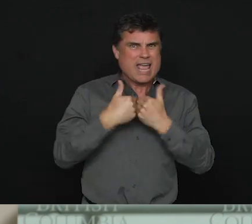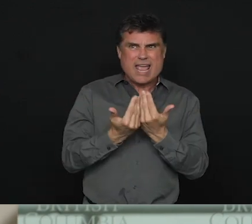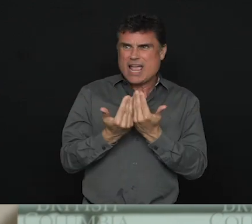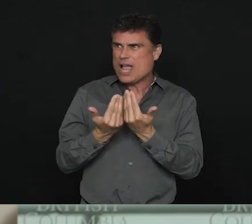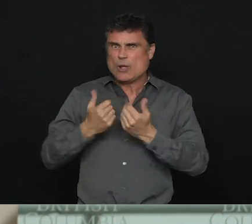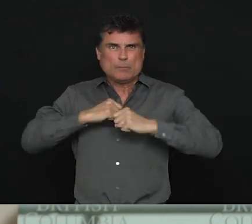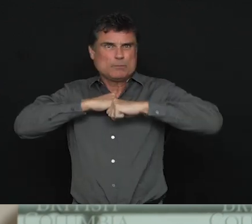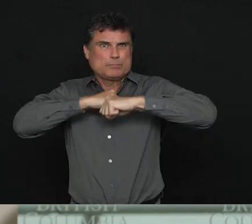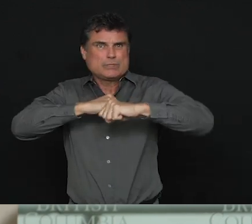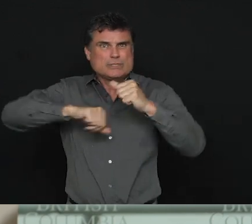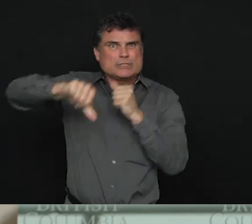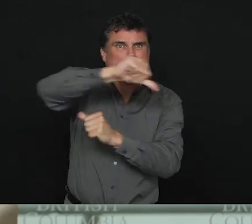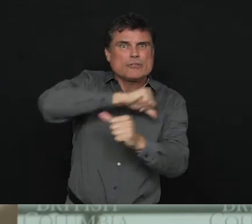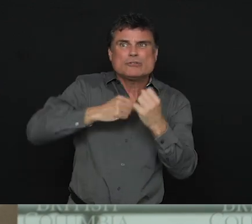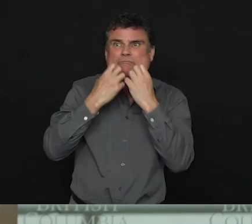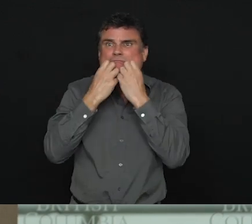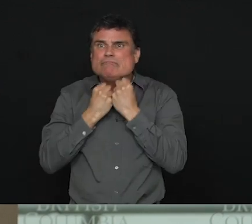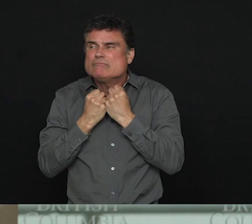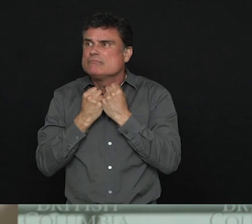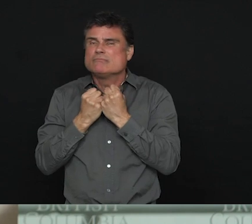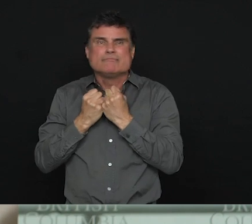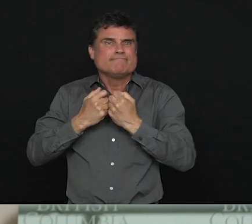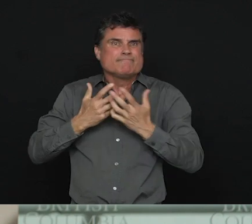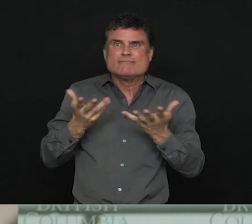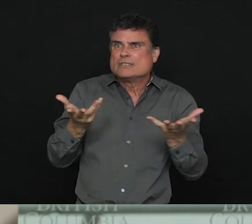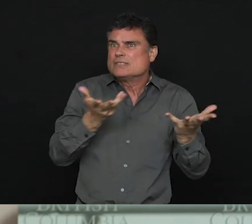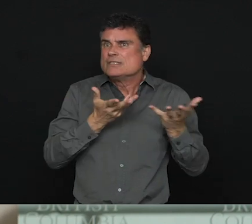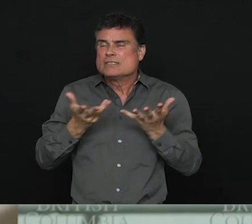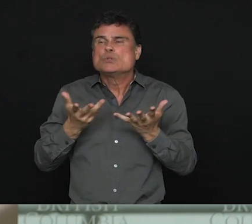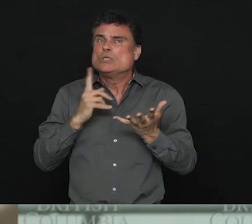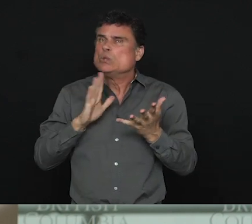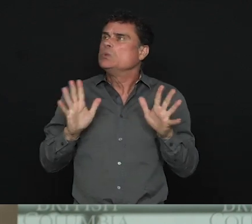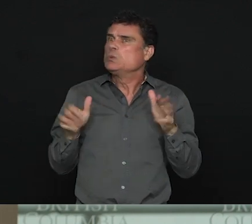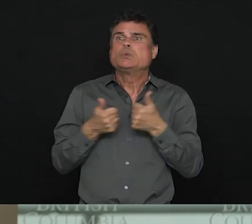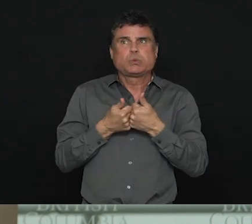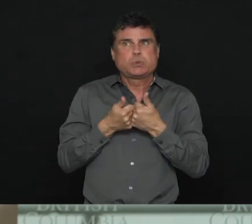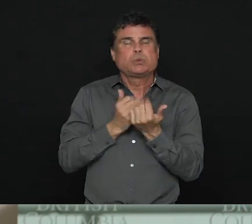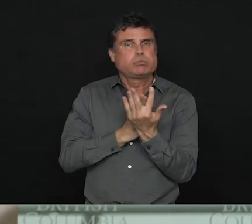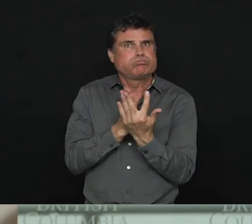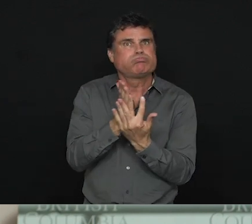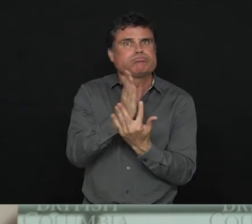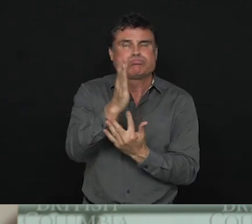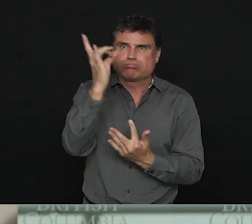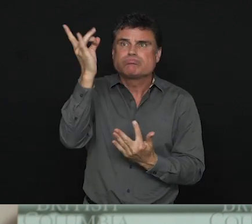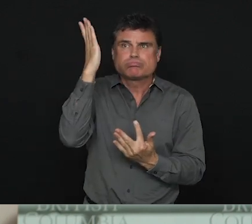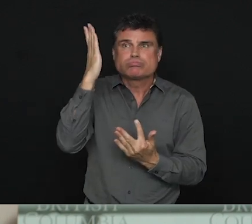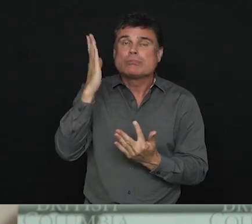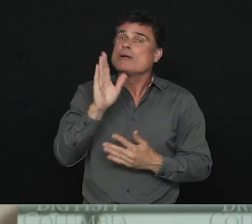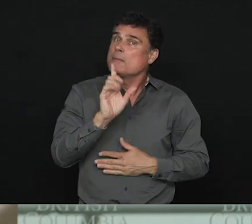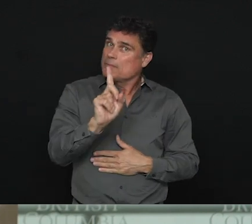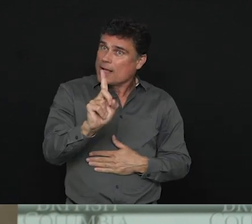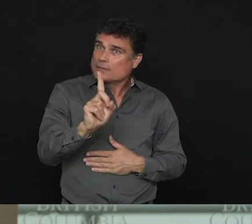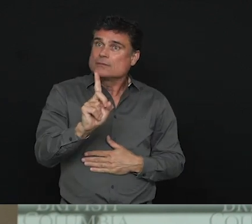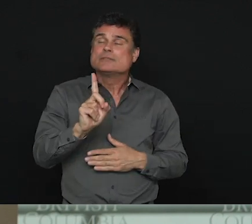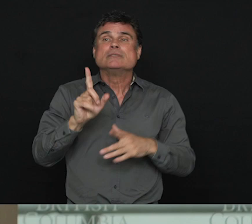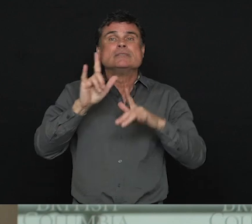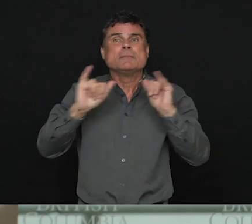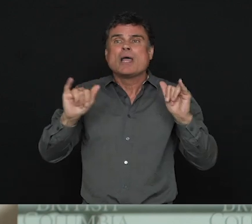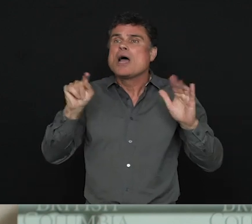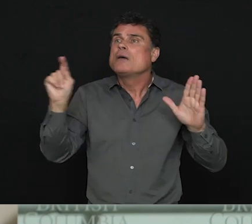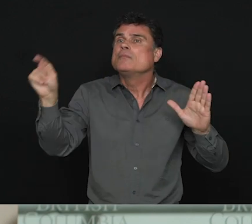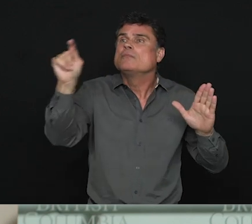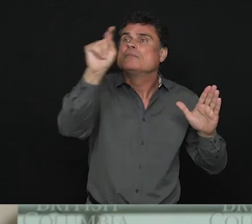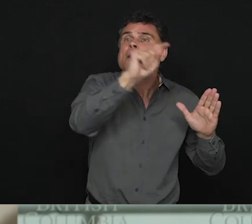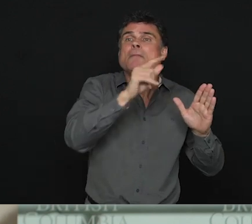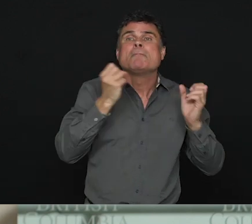the weight of challenges we're facing feels very overwhelming, but then we see people across BC reach out to support each other